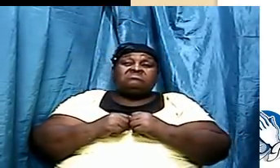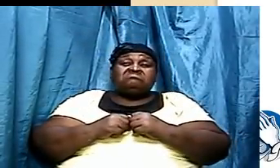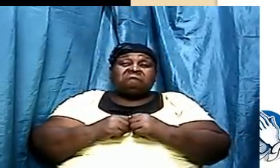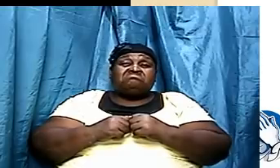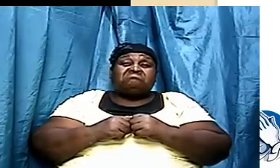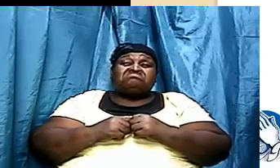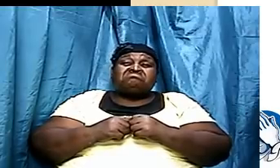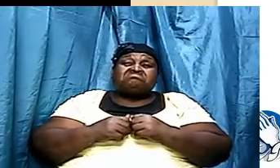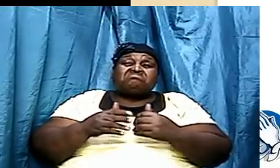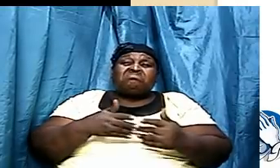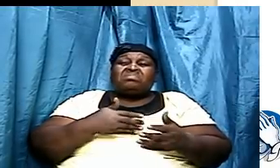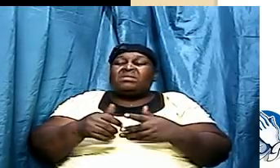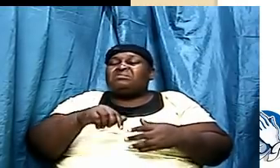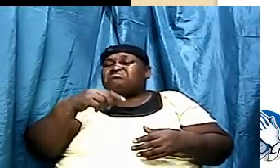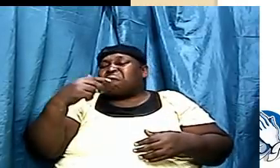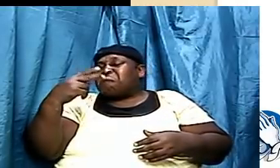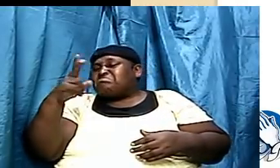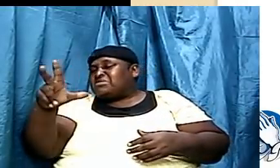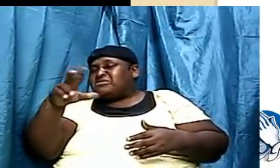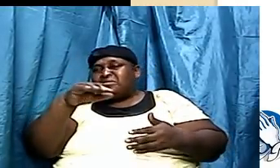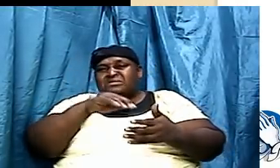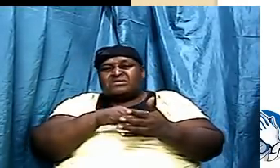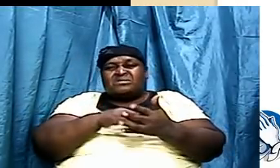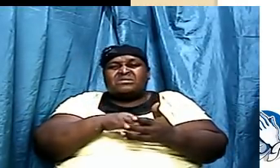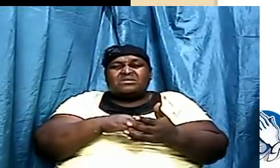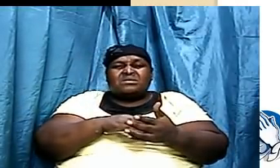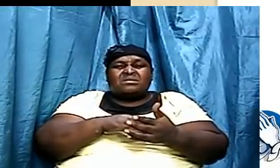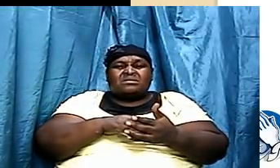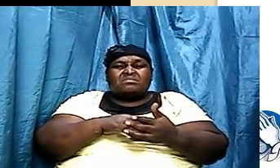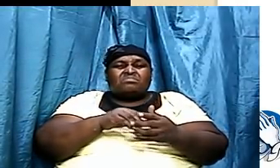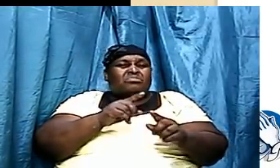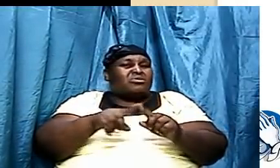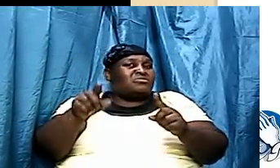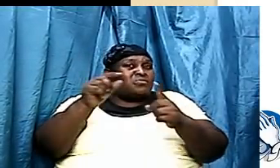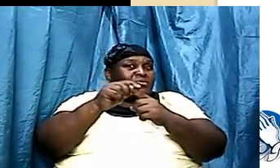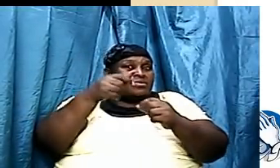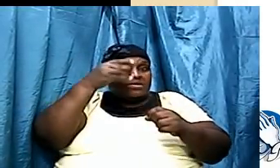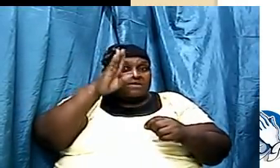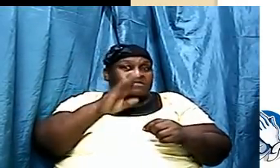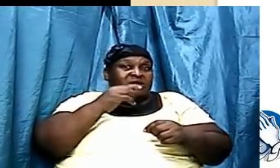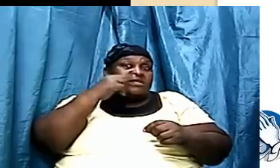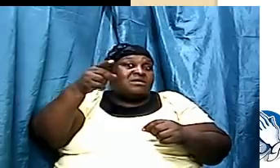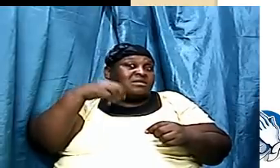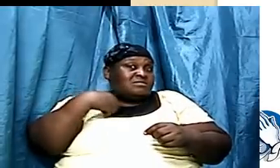thousand the word of God tell us a long time my God